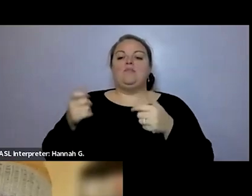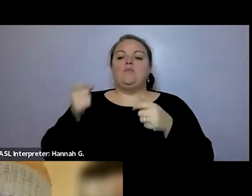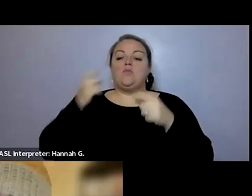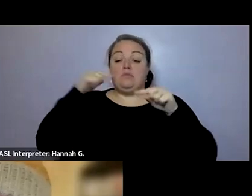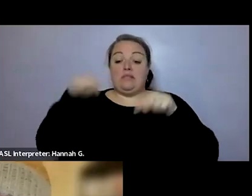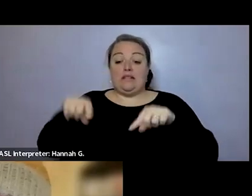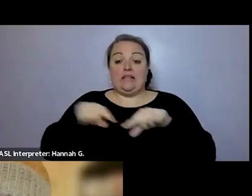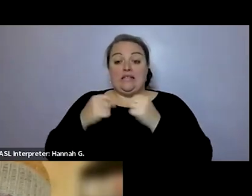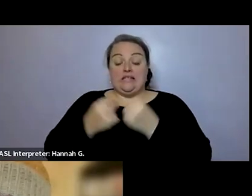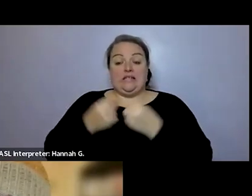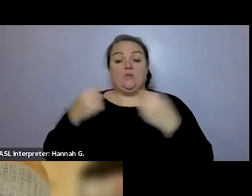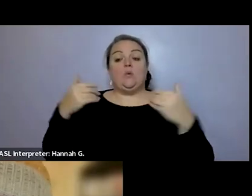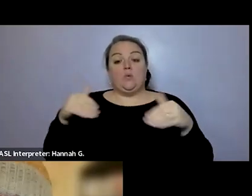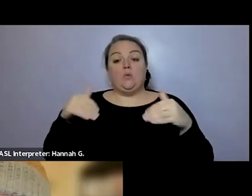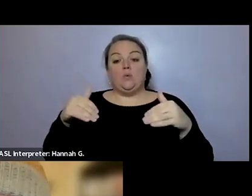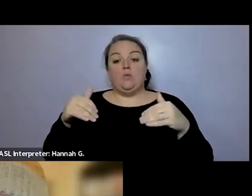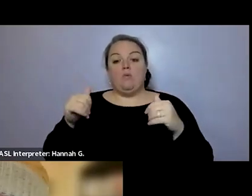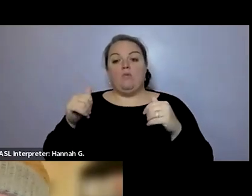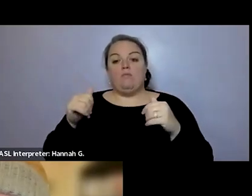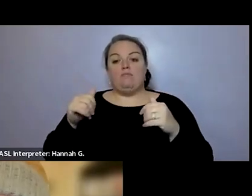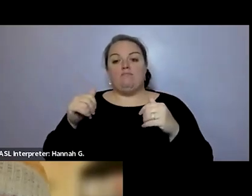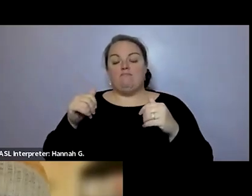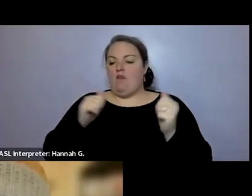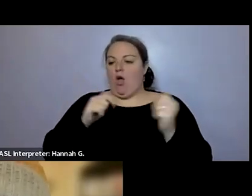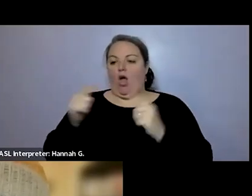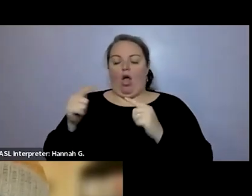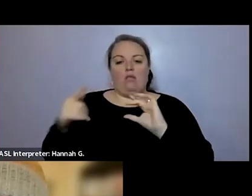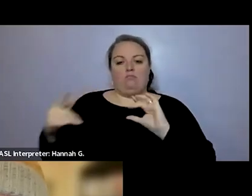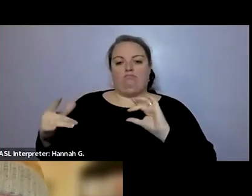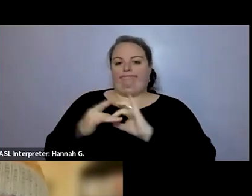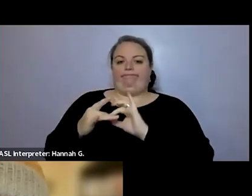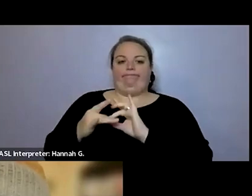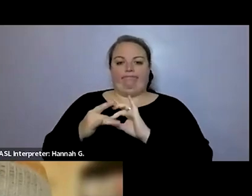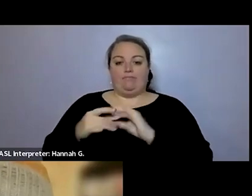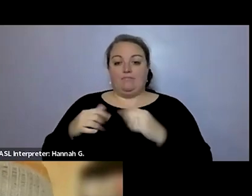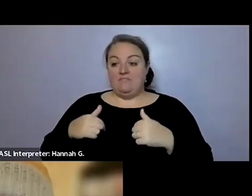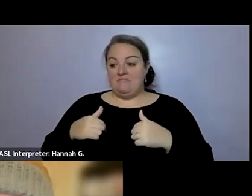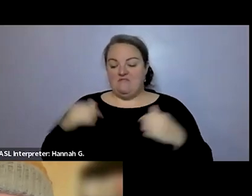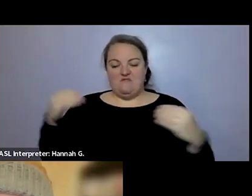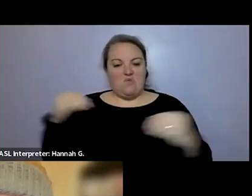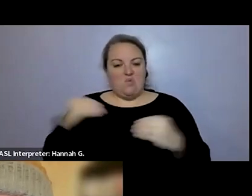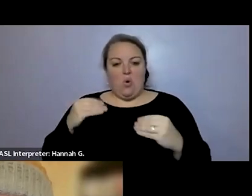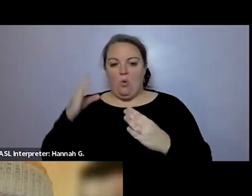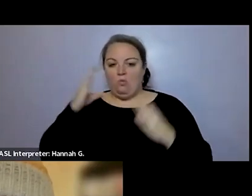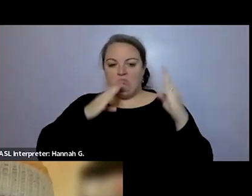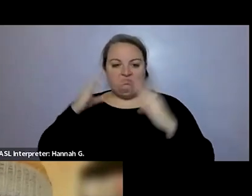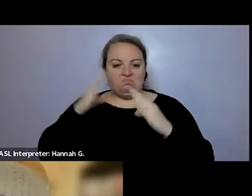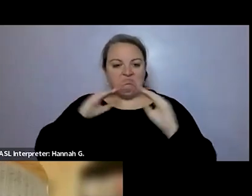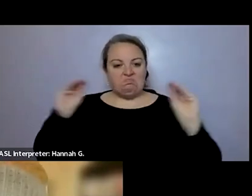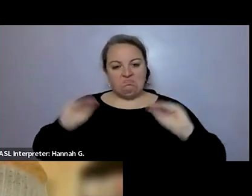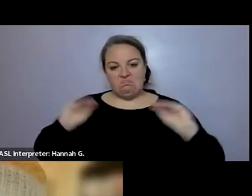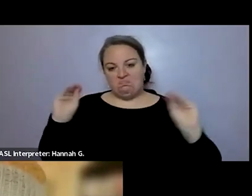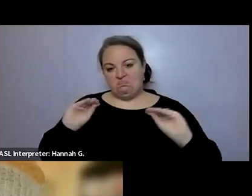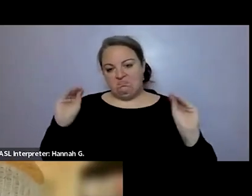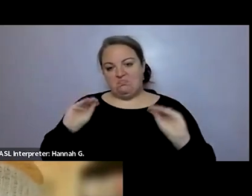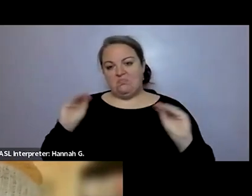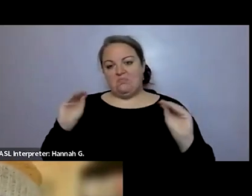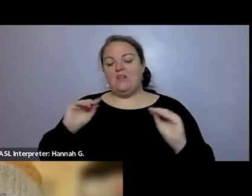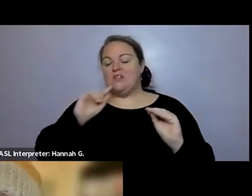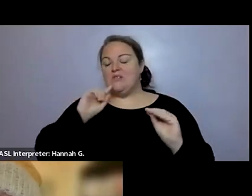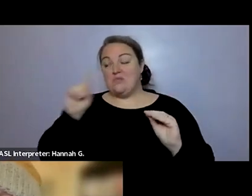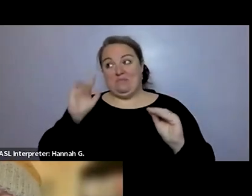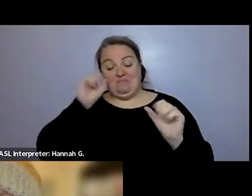team already um we're really leaning away from i'm i'm not feeling a fear around that um which is really amazing